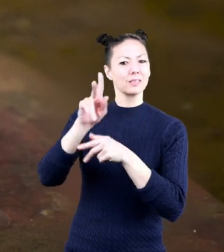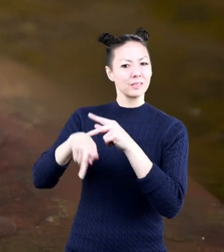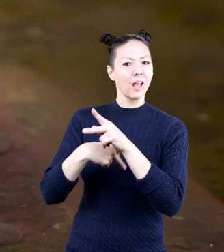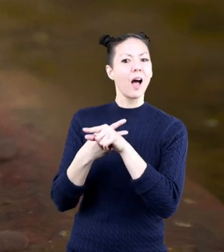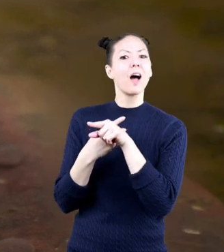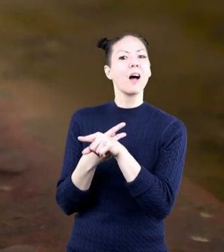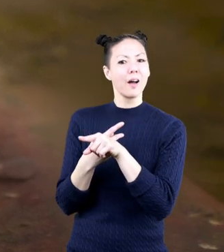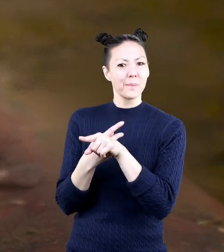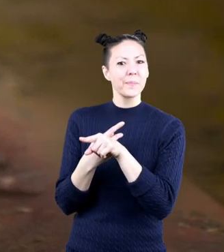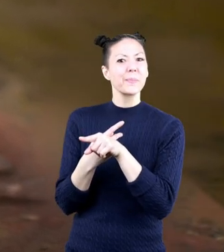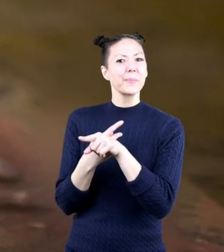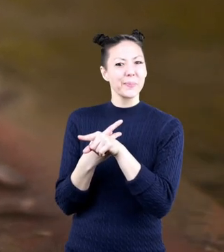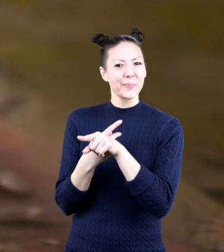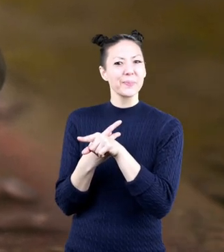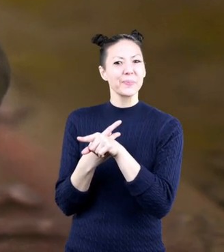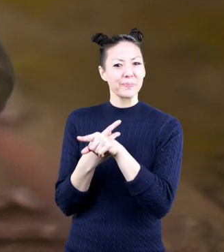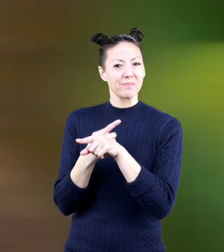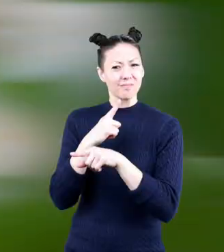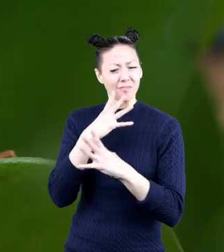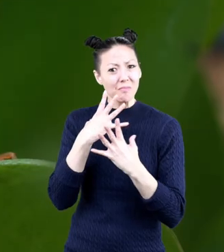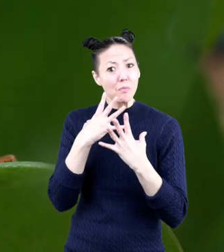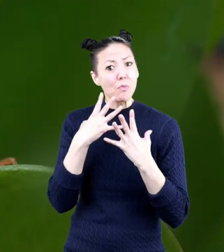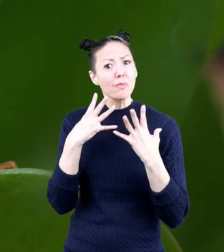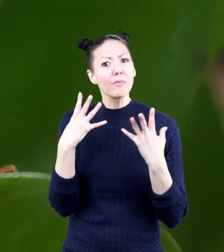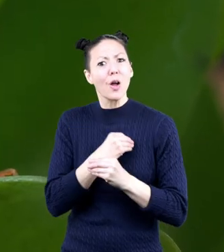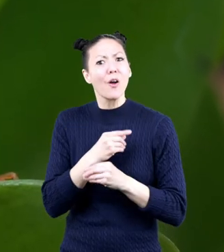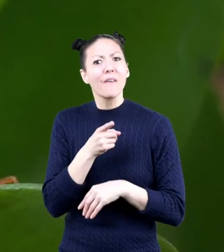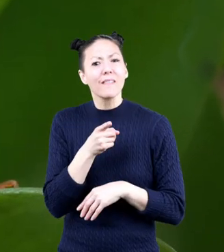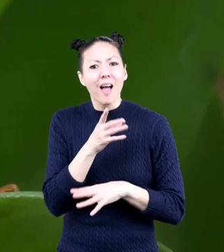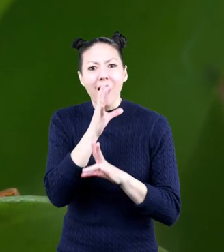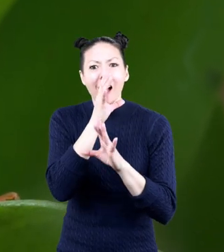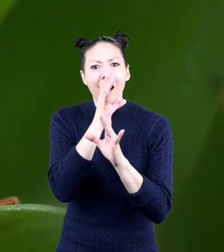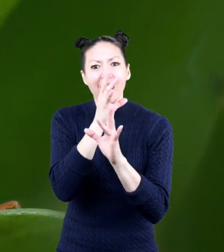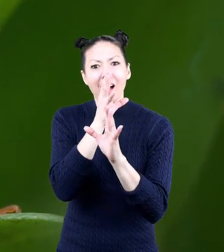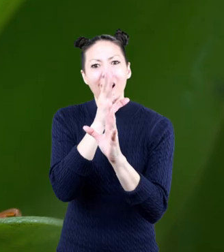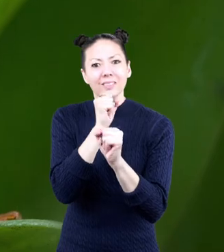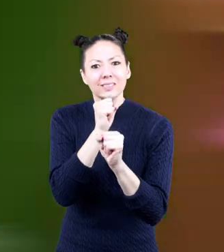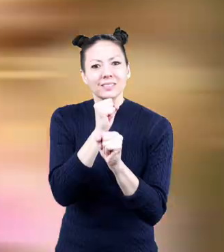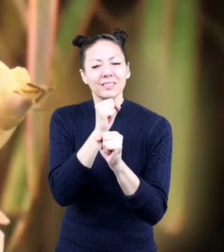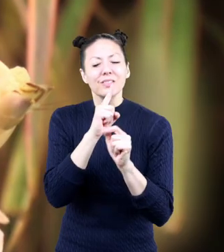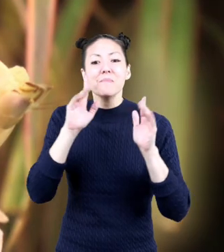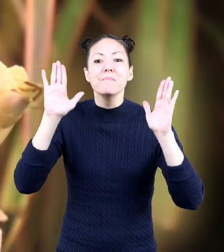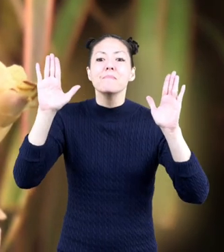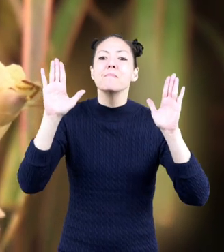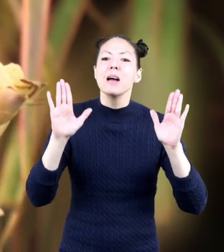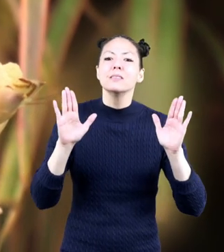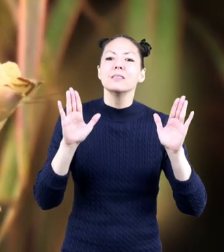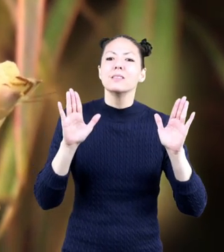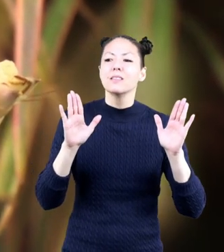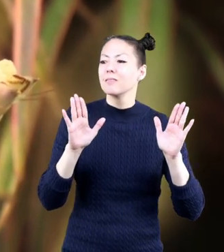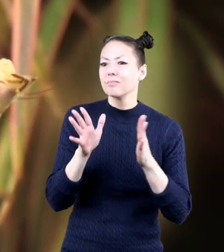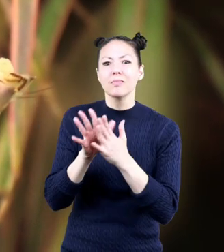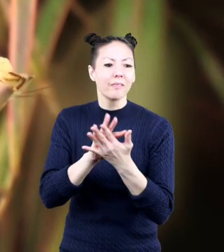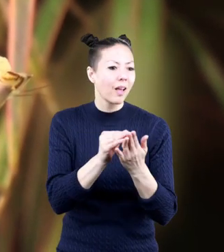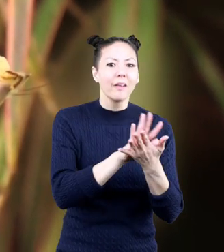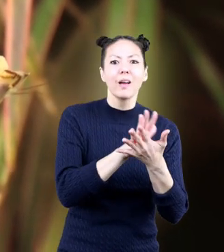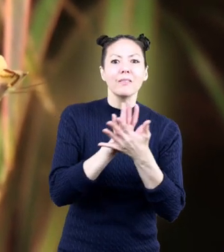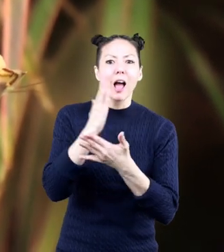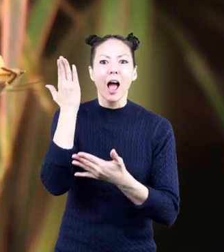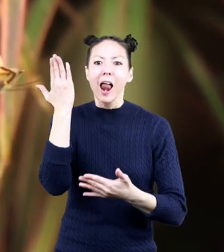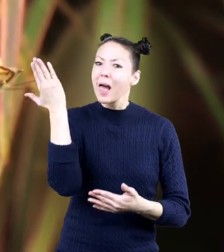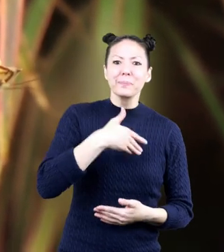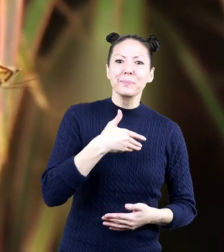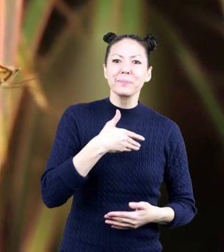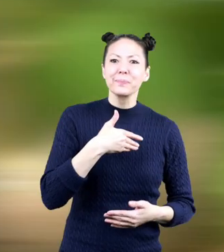this type of camouflage. Look how beautiful that is! What an amazing way to camouflage!